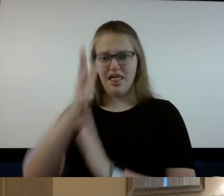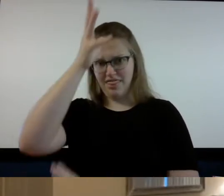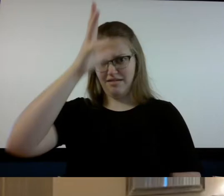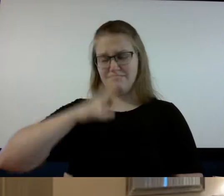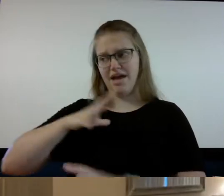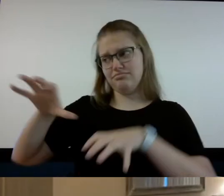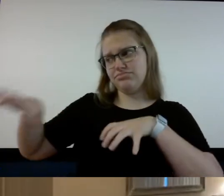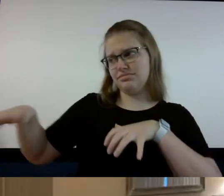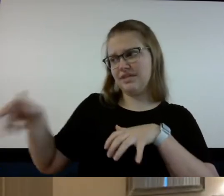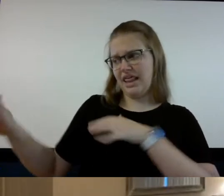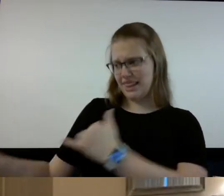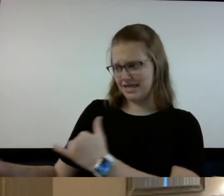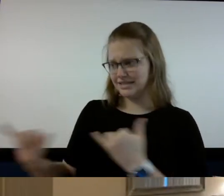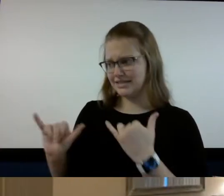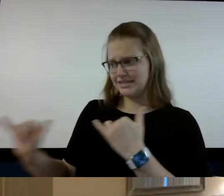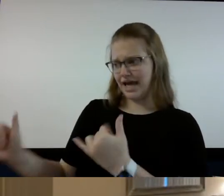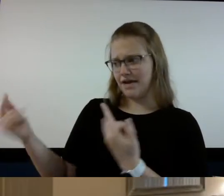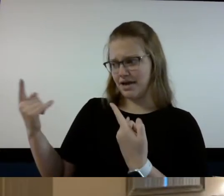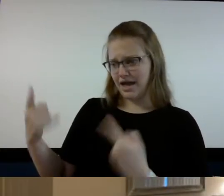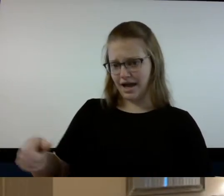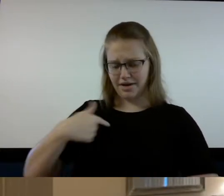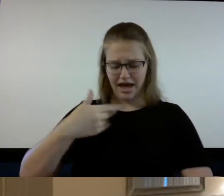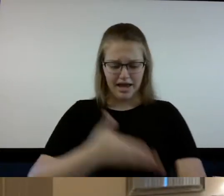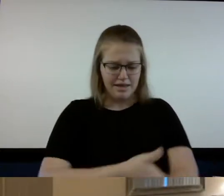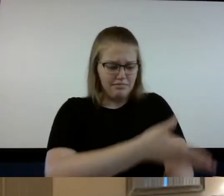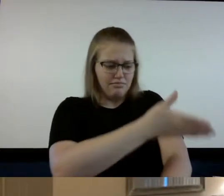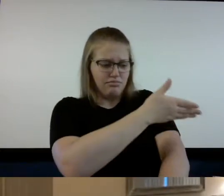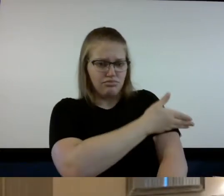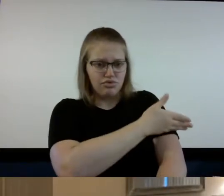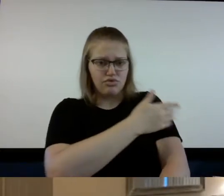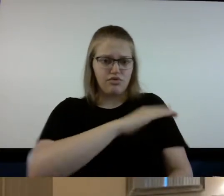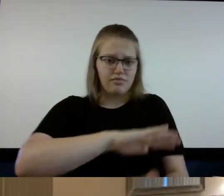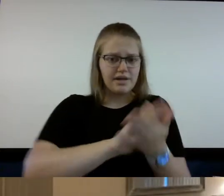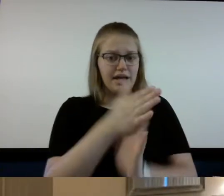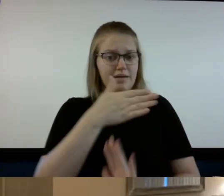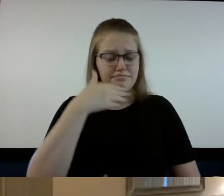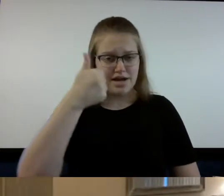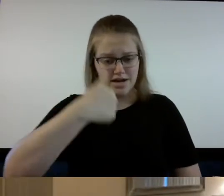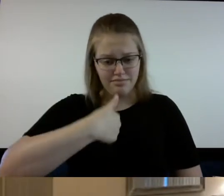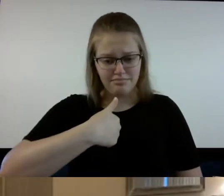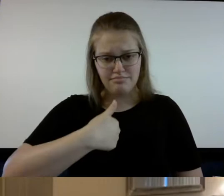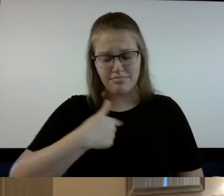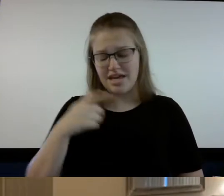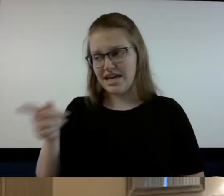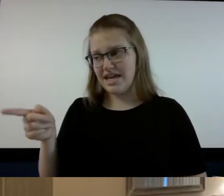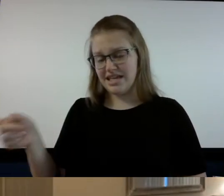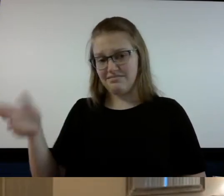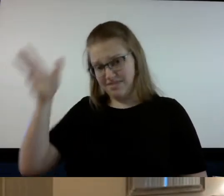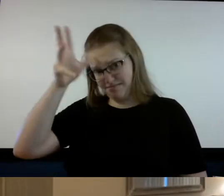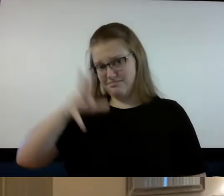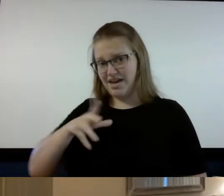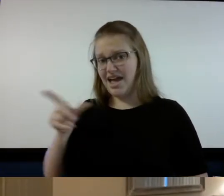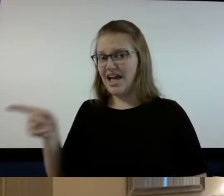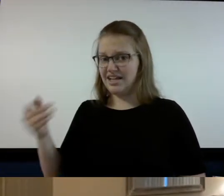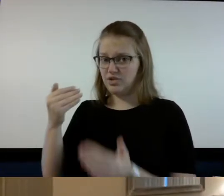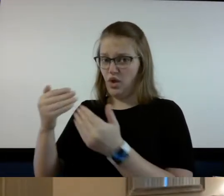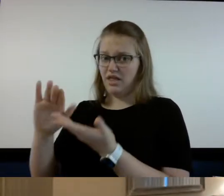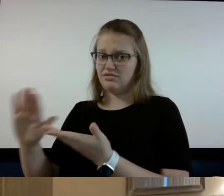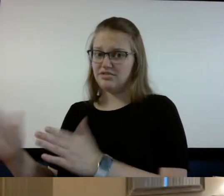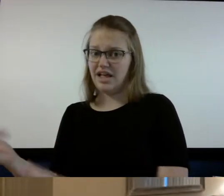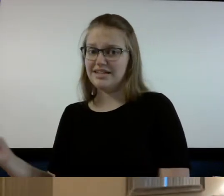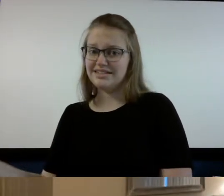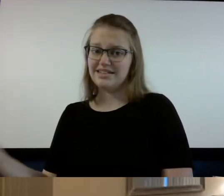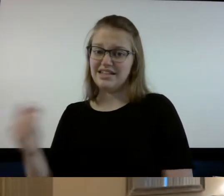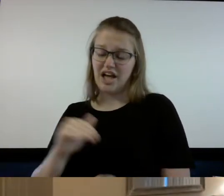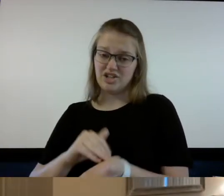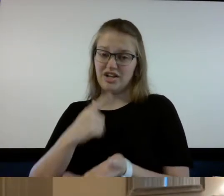condition I went one direction of getting better prayer and he is not going to make it is literally what